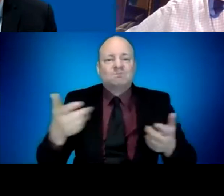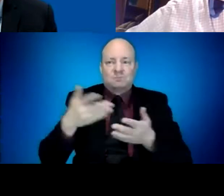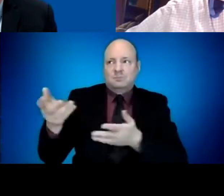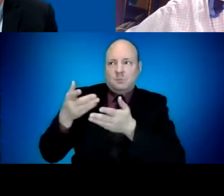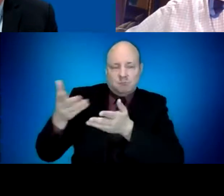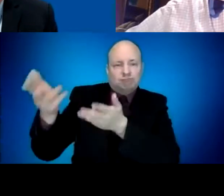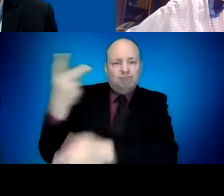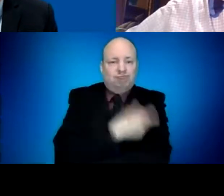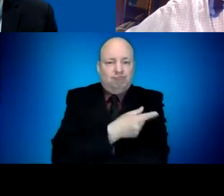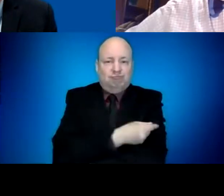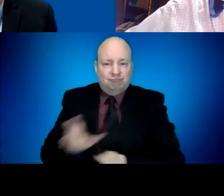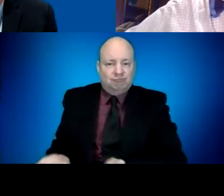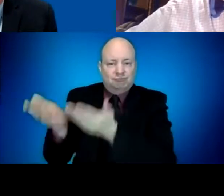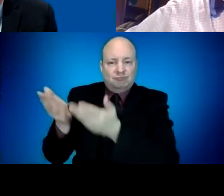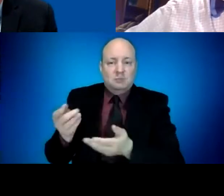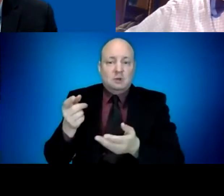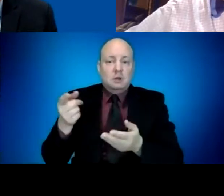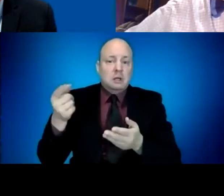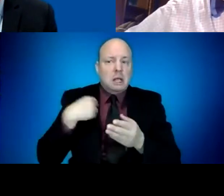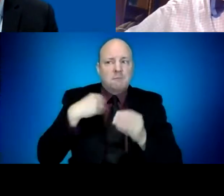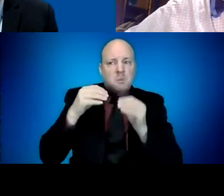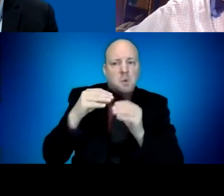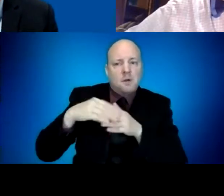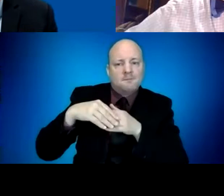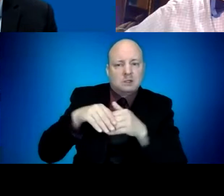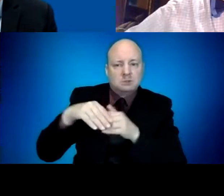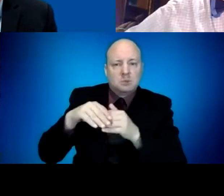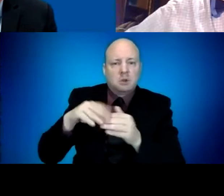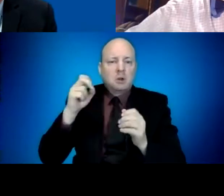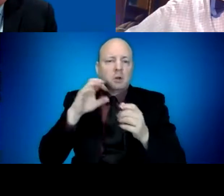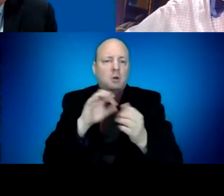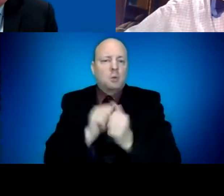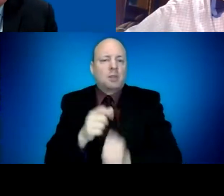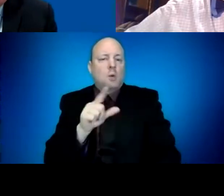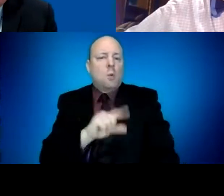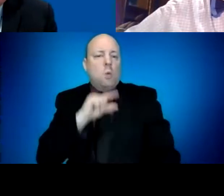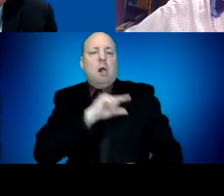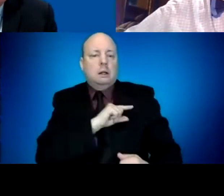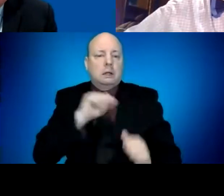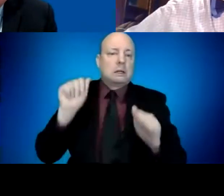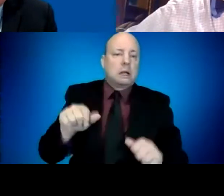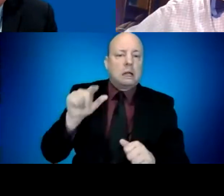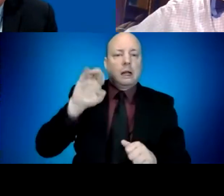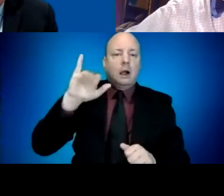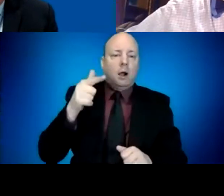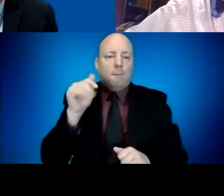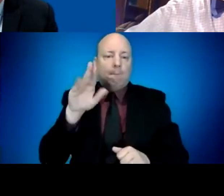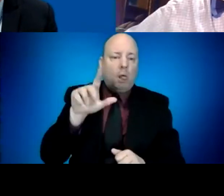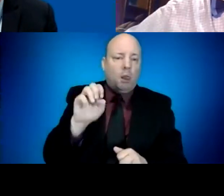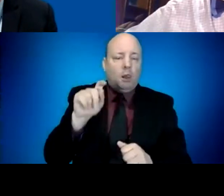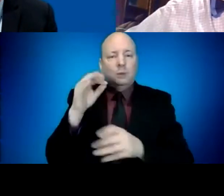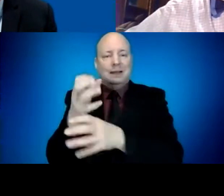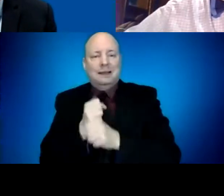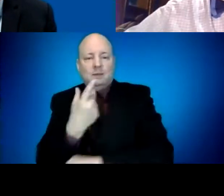have now to try to drive that number. We've seen a little bit of improvement in our reach there, but that's part of why it's so important to have this next